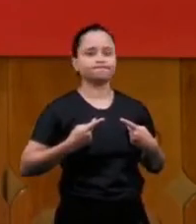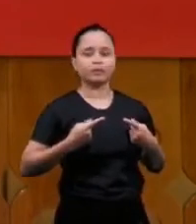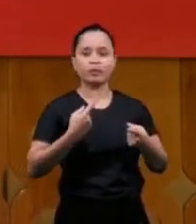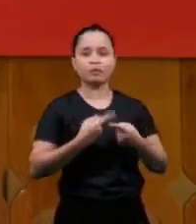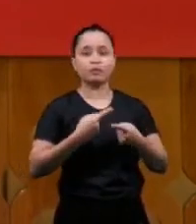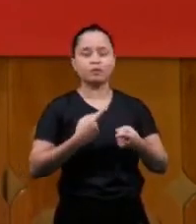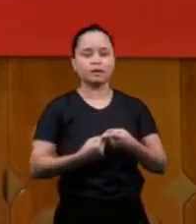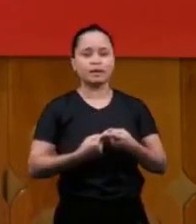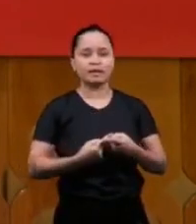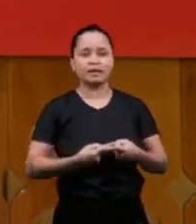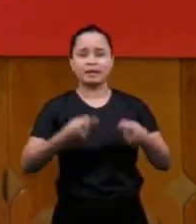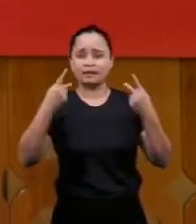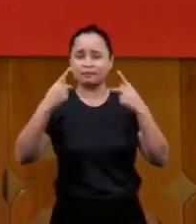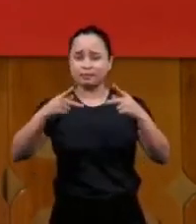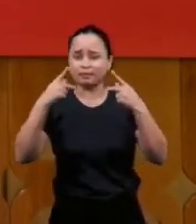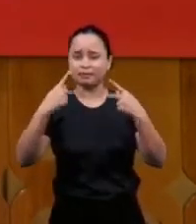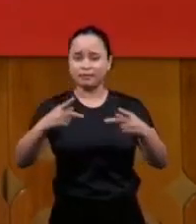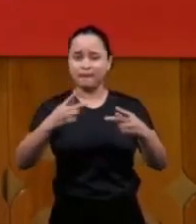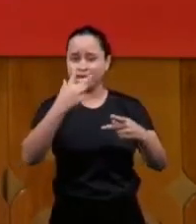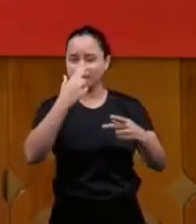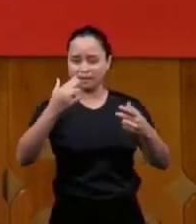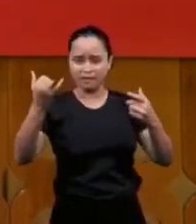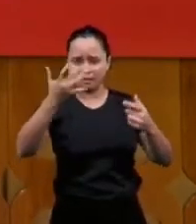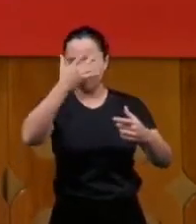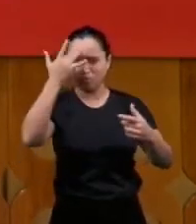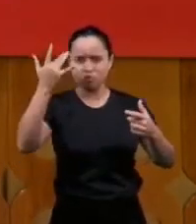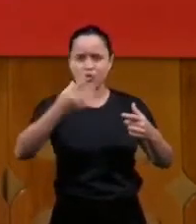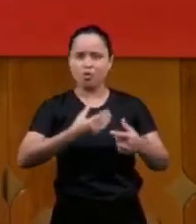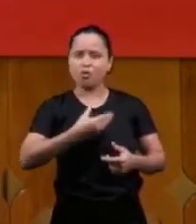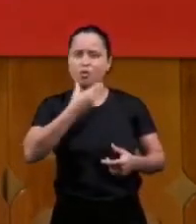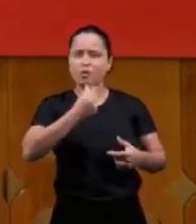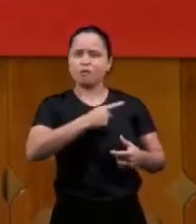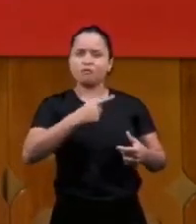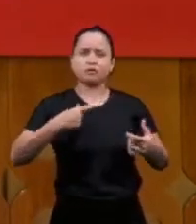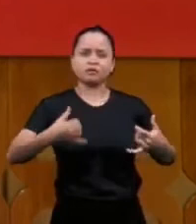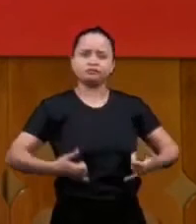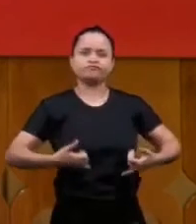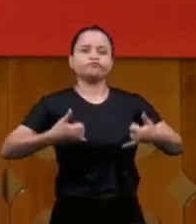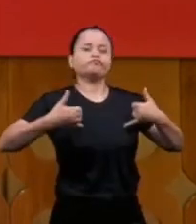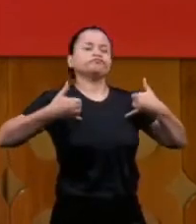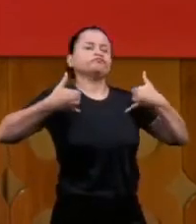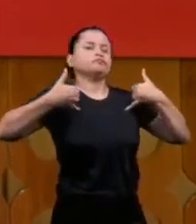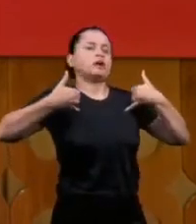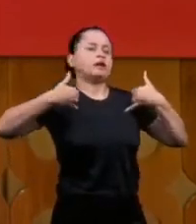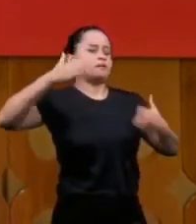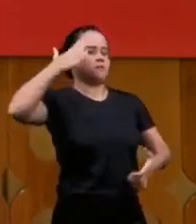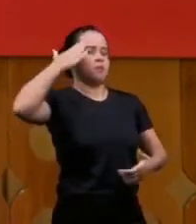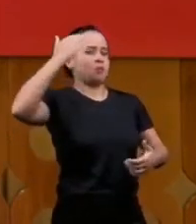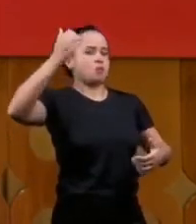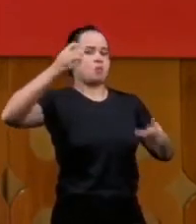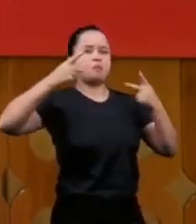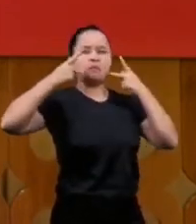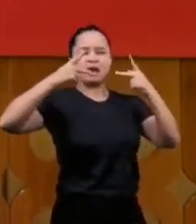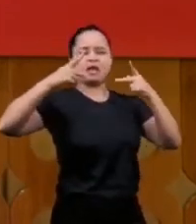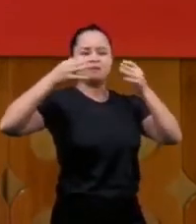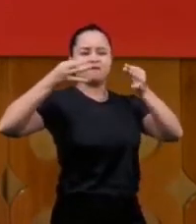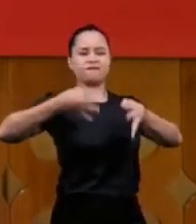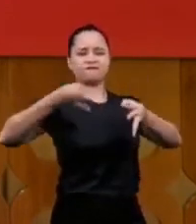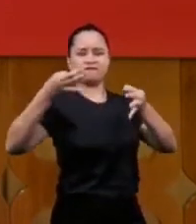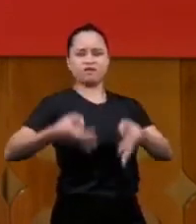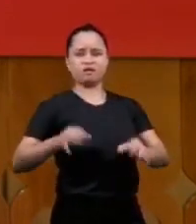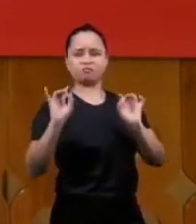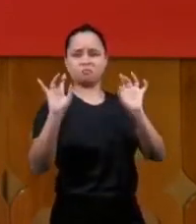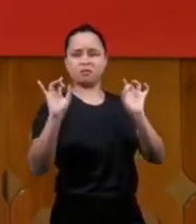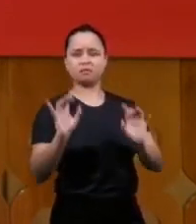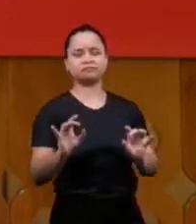area he thinks he is the great preacher and the history of